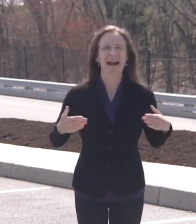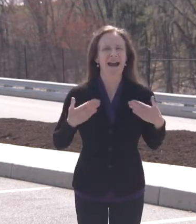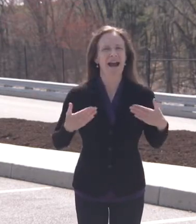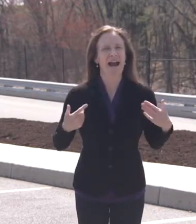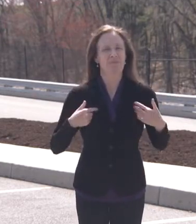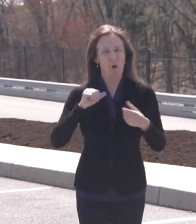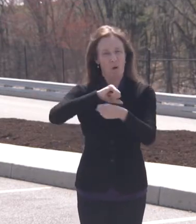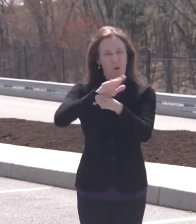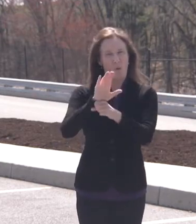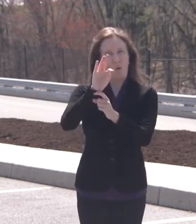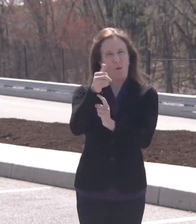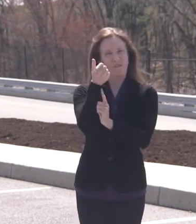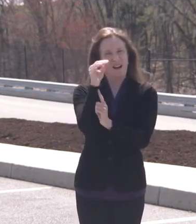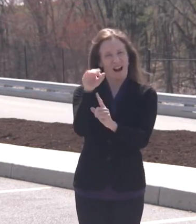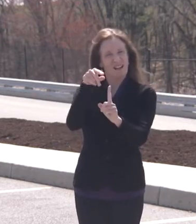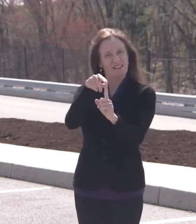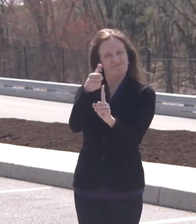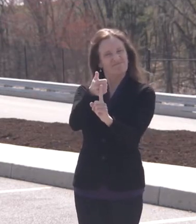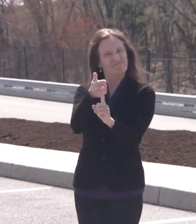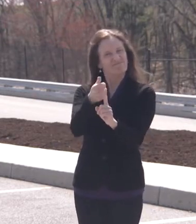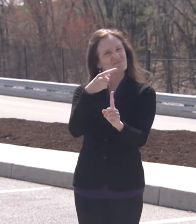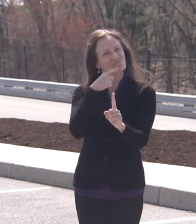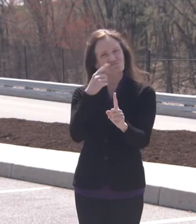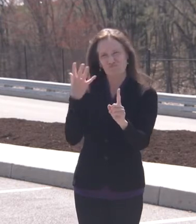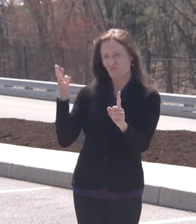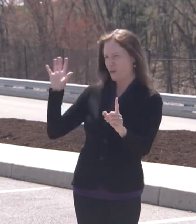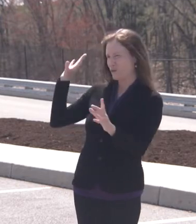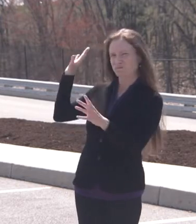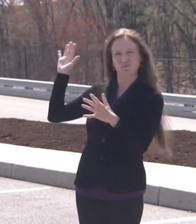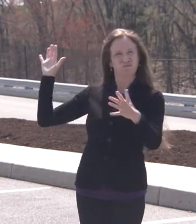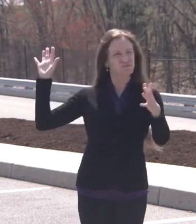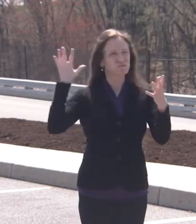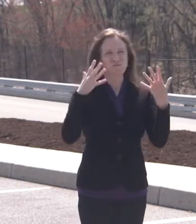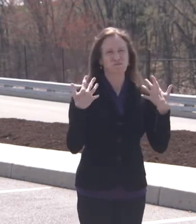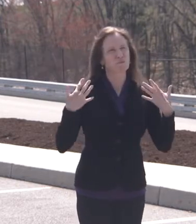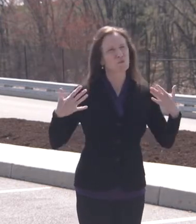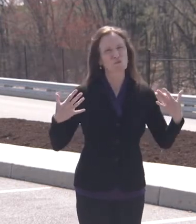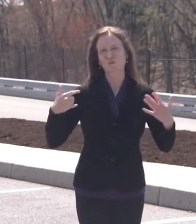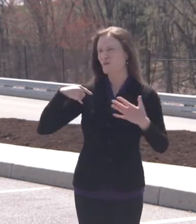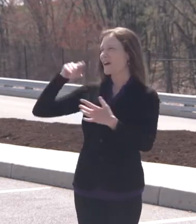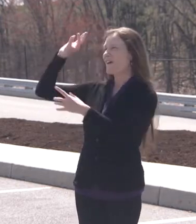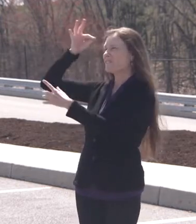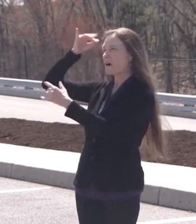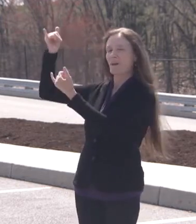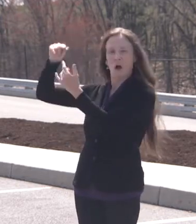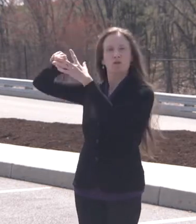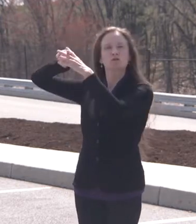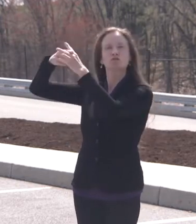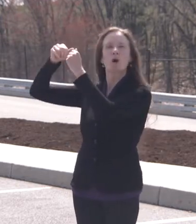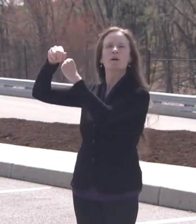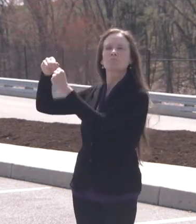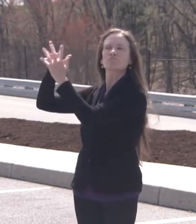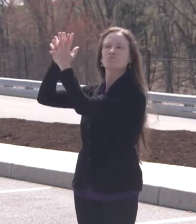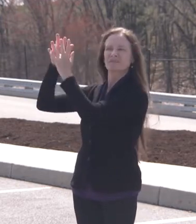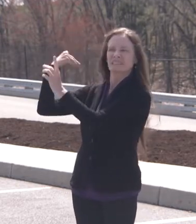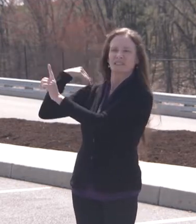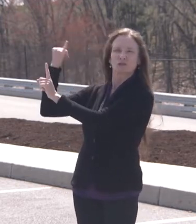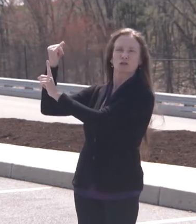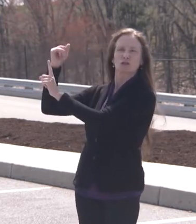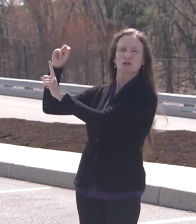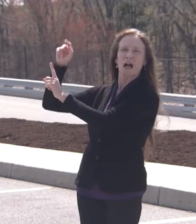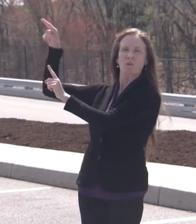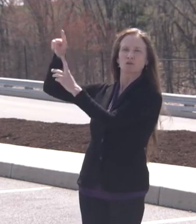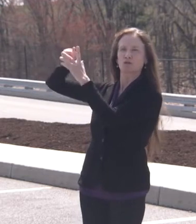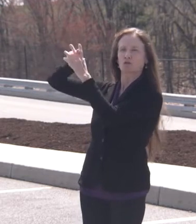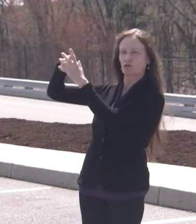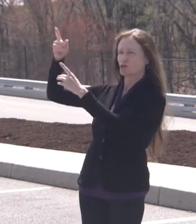program through TOPCO and the federal pharmacy program since really the middle of January. As Jonathan mentioned, all of our